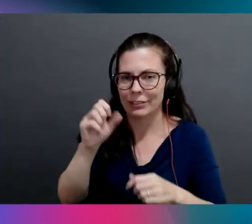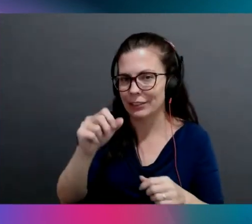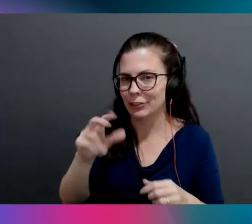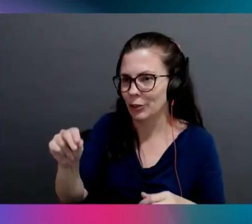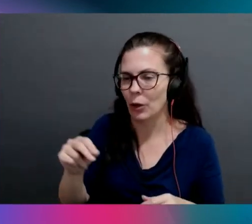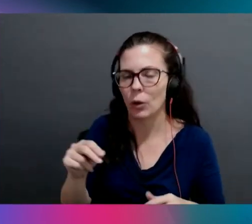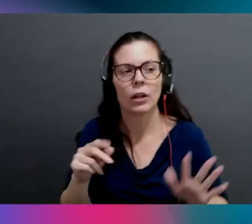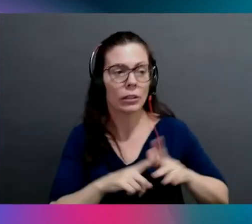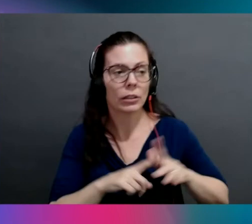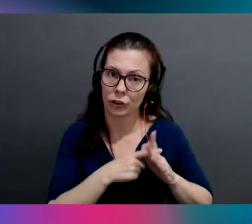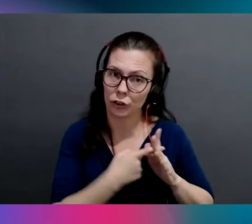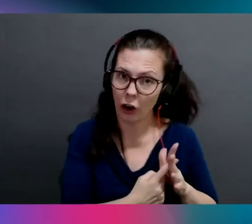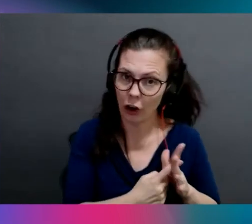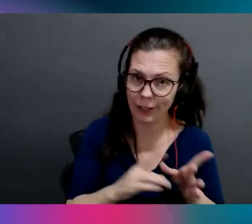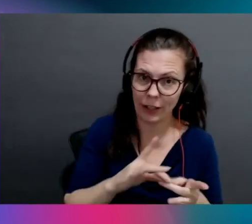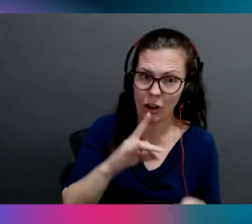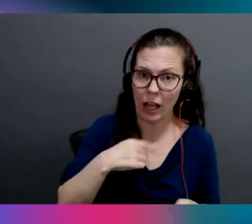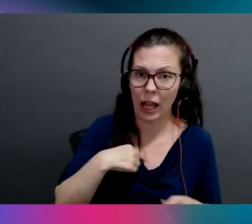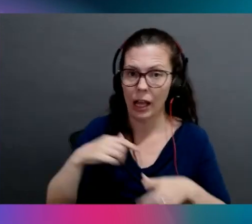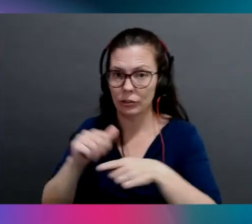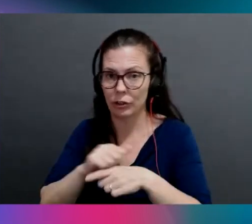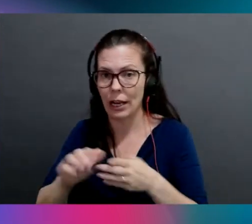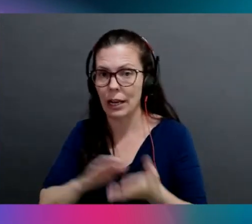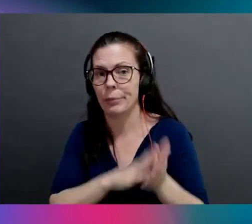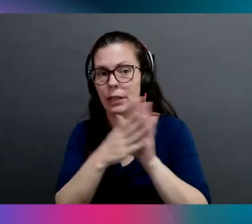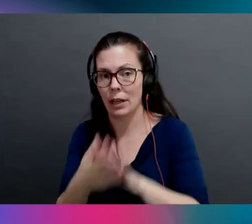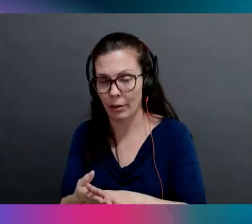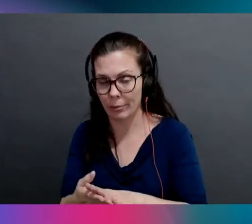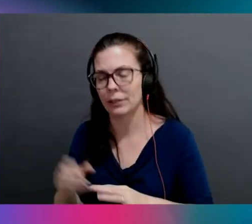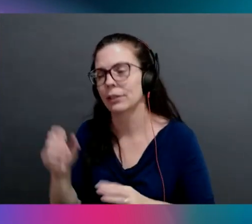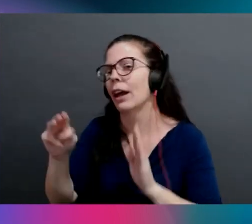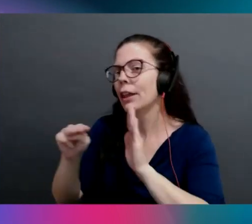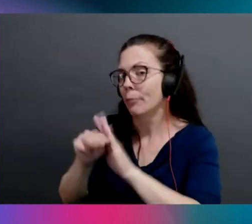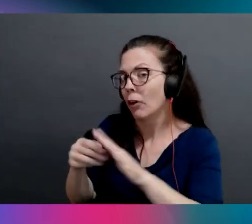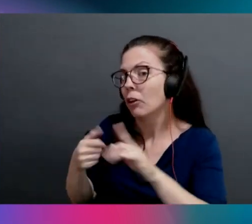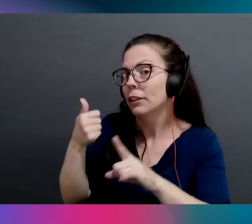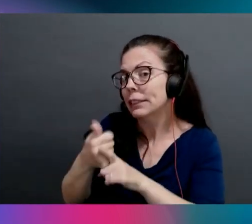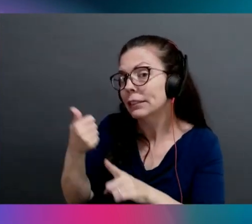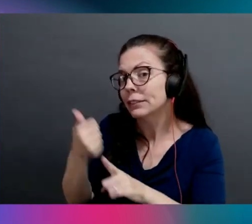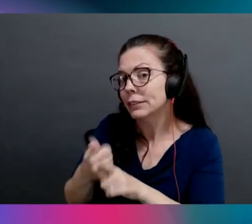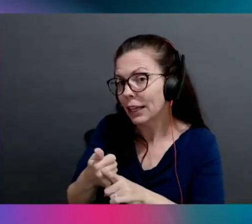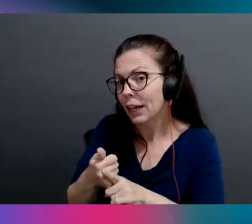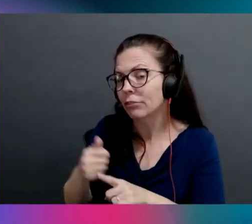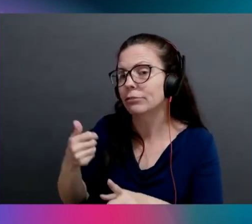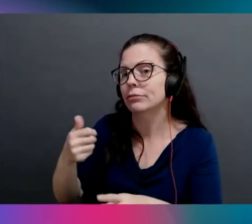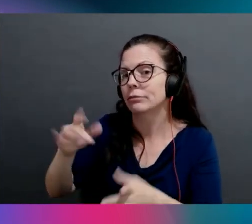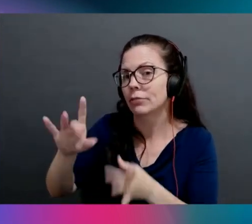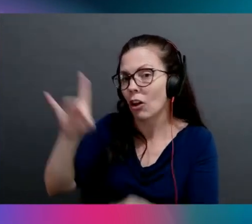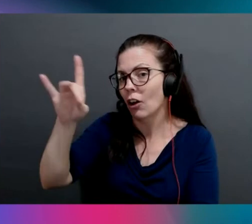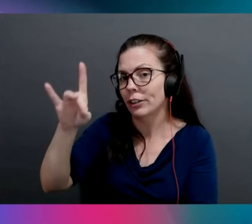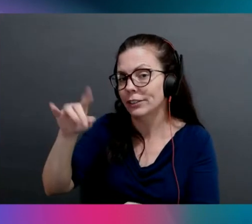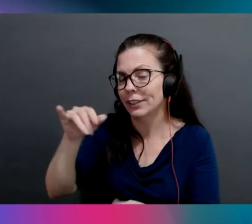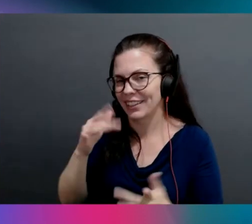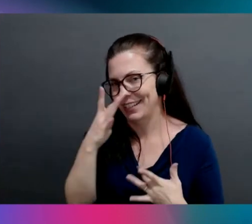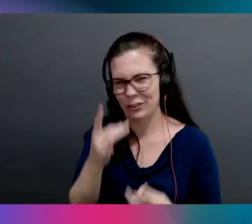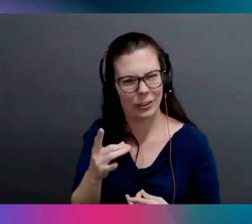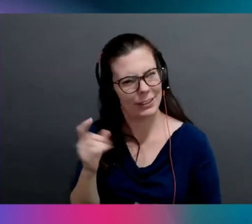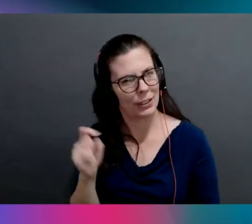haunted and then I'm going to train it to be the haunted doll. Is the model itself trained? Is the model itself haunted is an interesting question. Yeah.